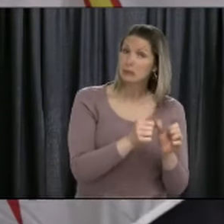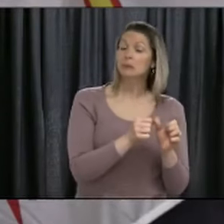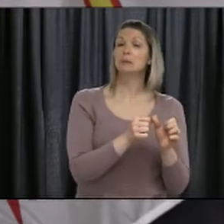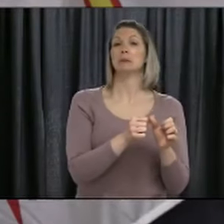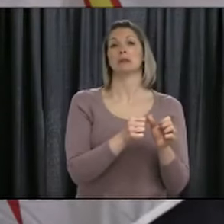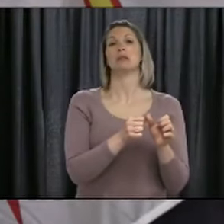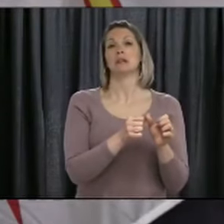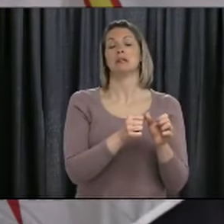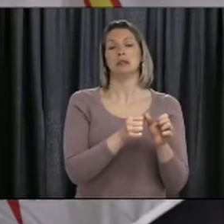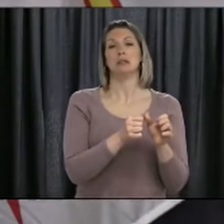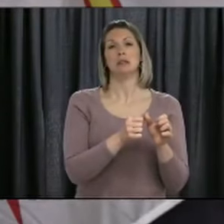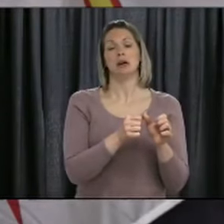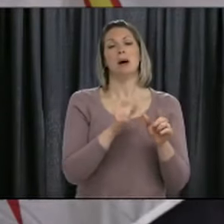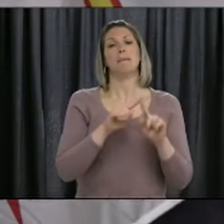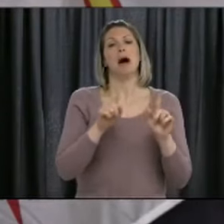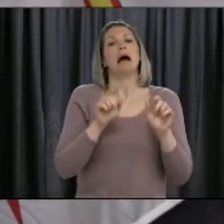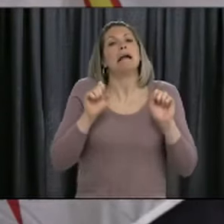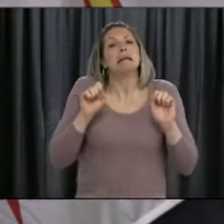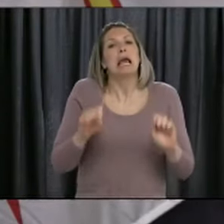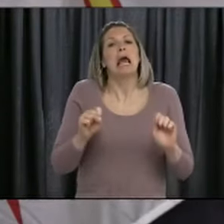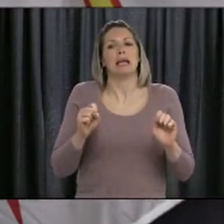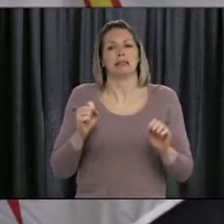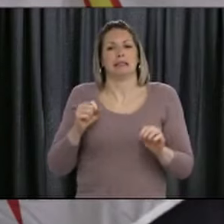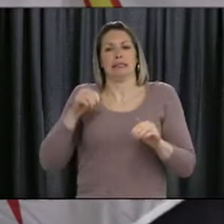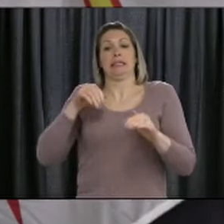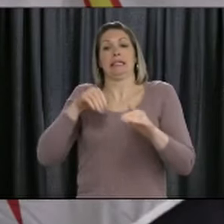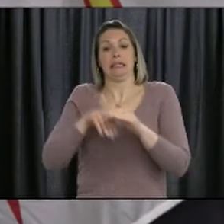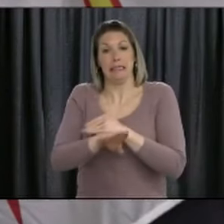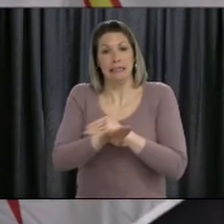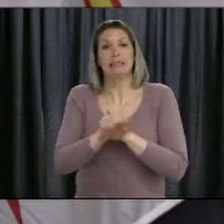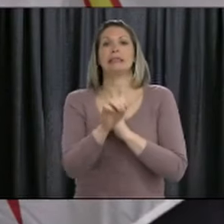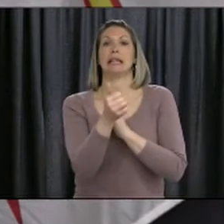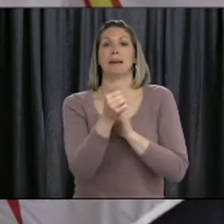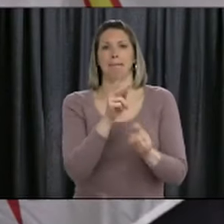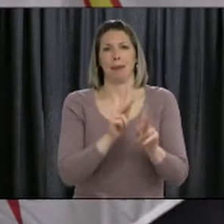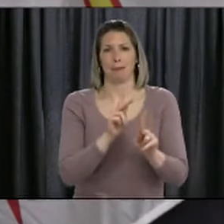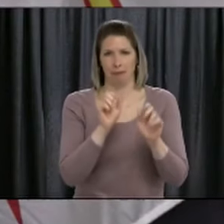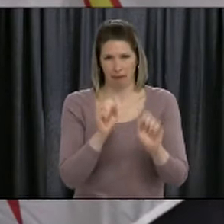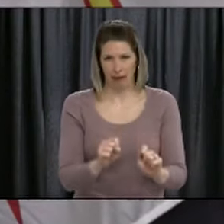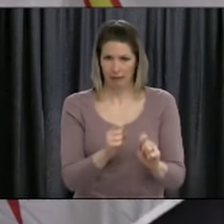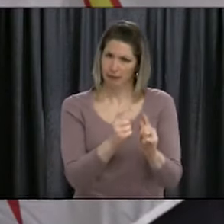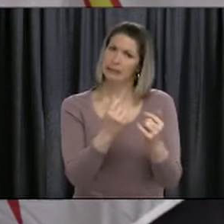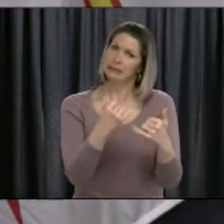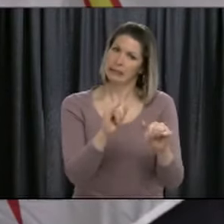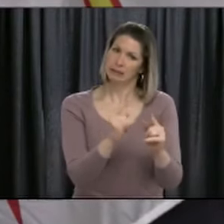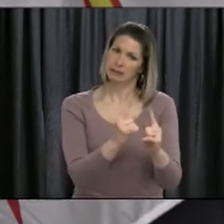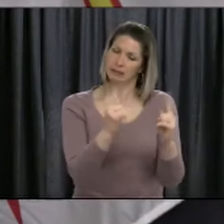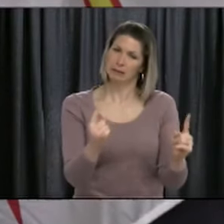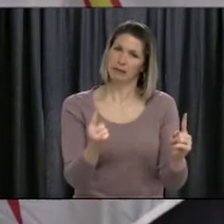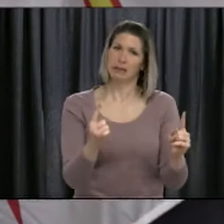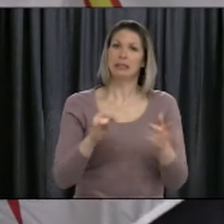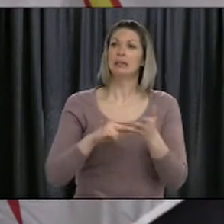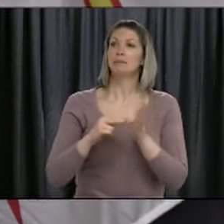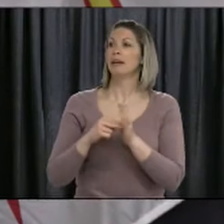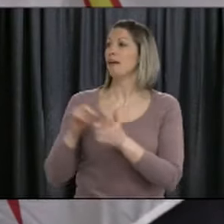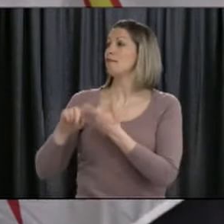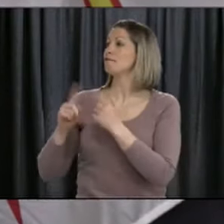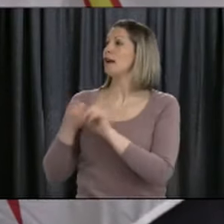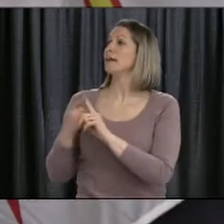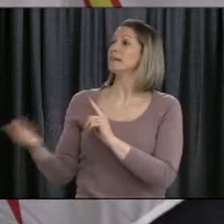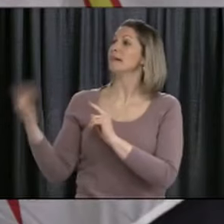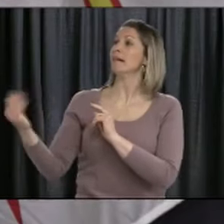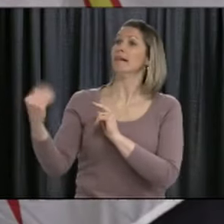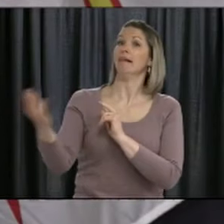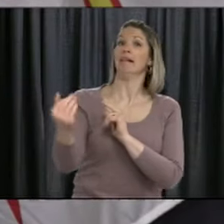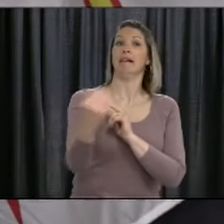to make sure that there's not this interference in each other's bubble. So, it's not to say that you can get a bunch of ten friends and run out to the